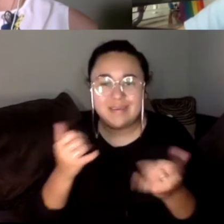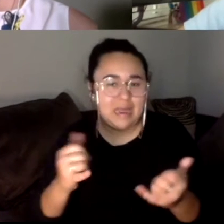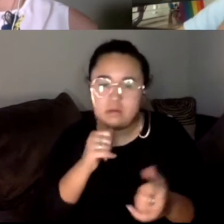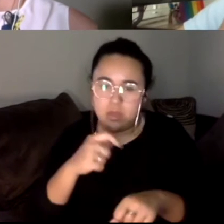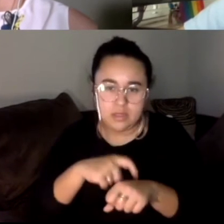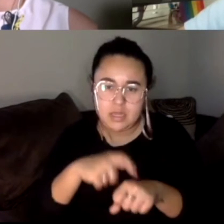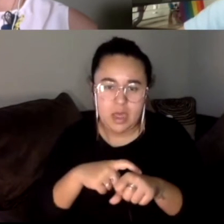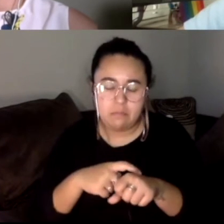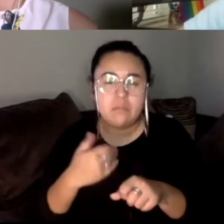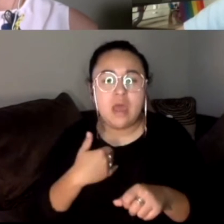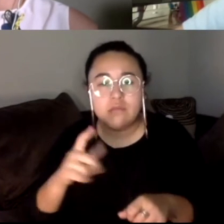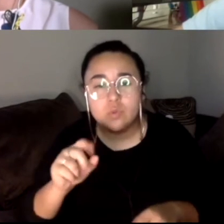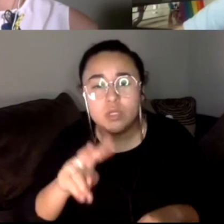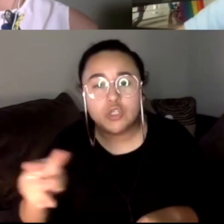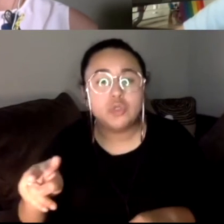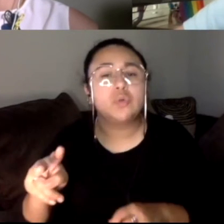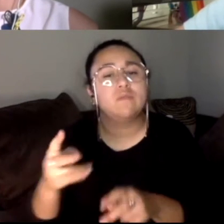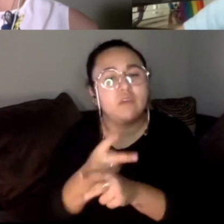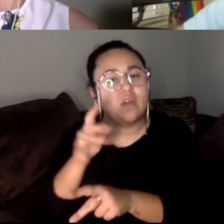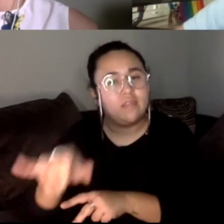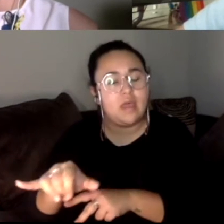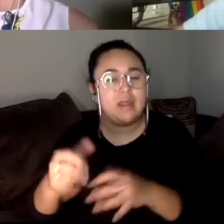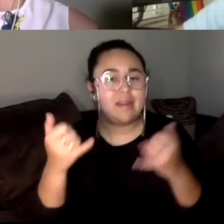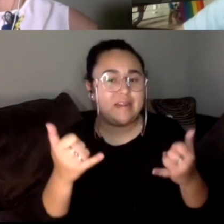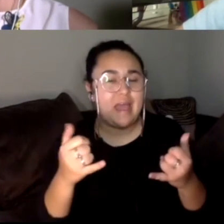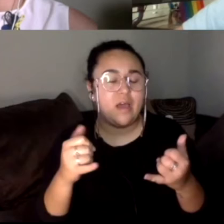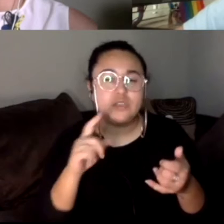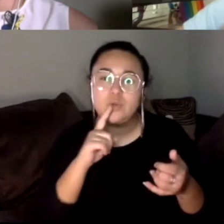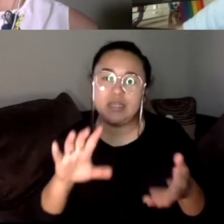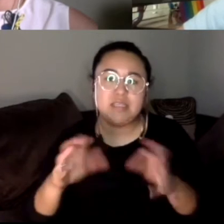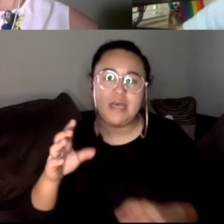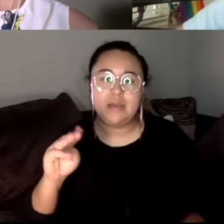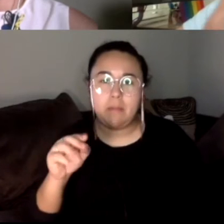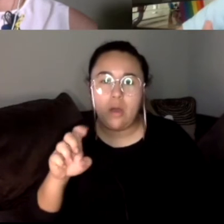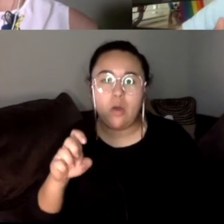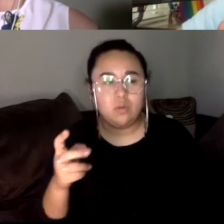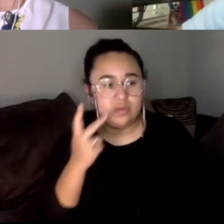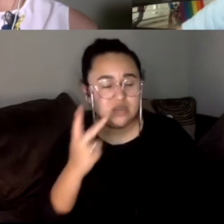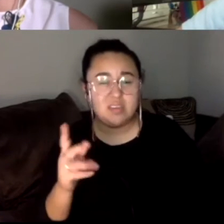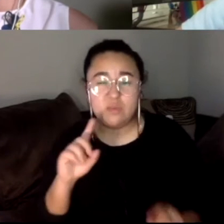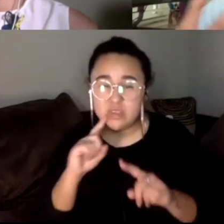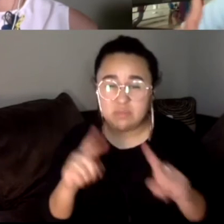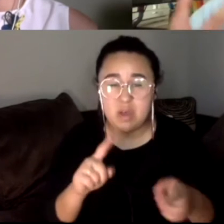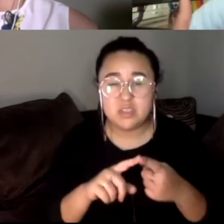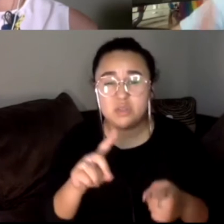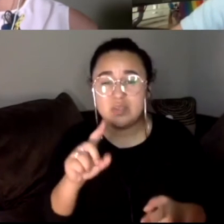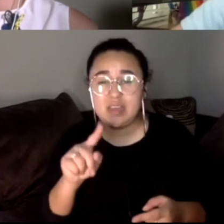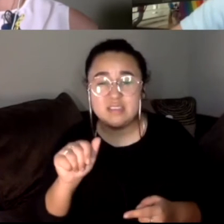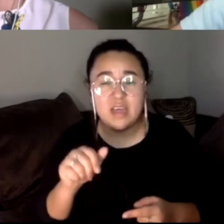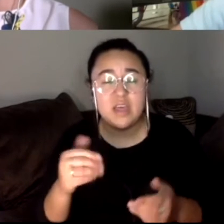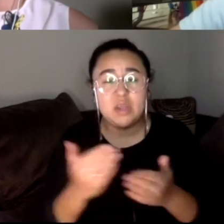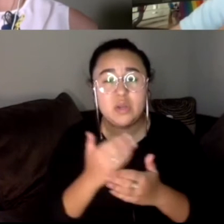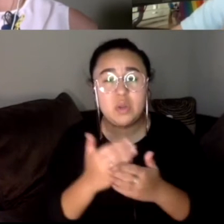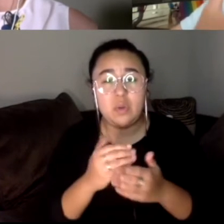Right now, it's kind of like disaster mode. And really, as we are ramping up our response to the Delta variant and new pandemic situation